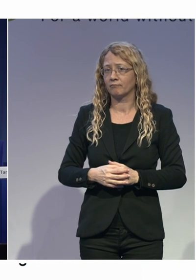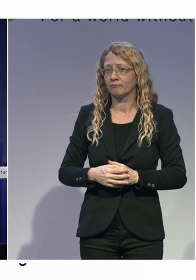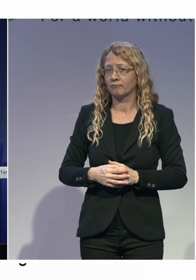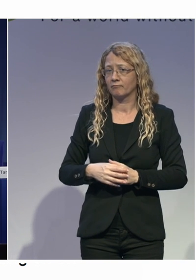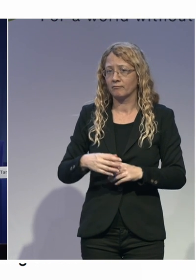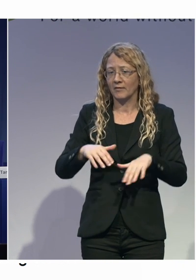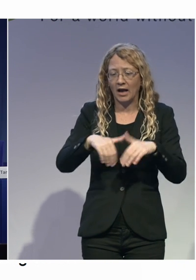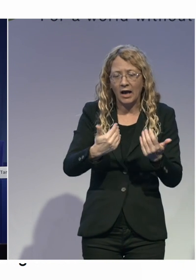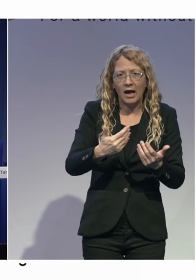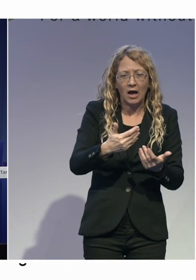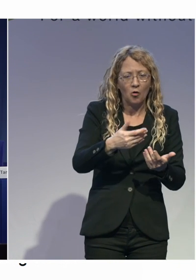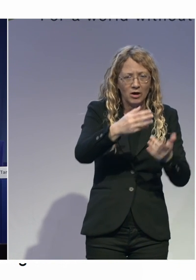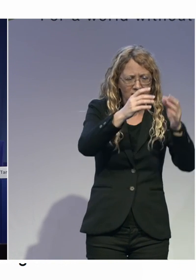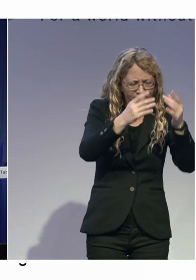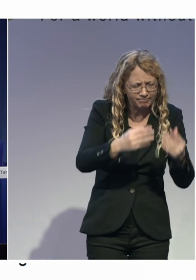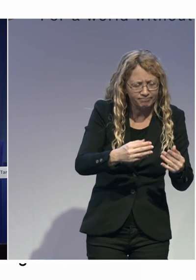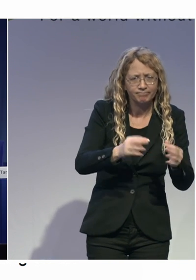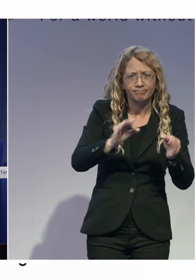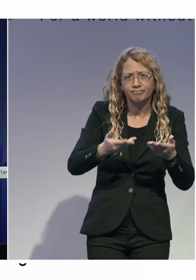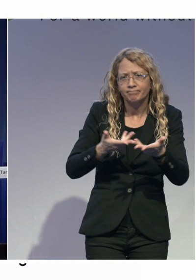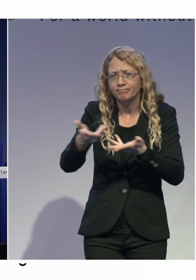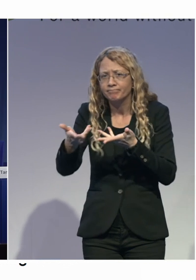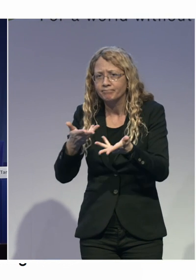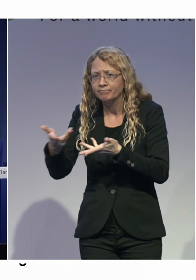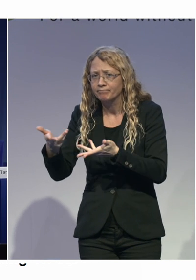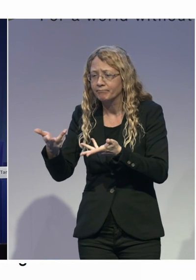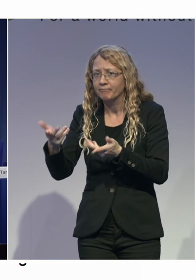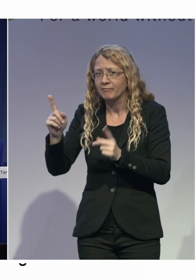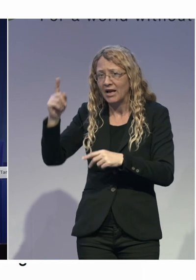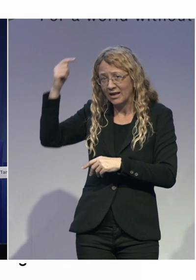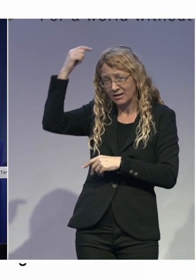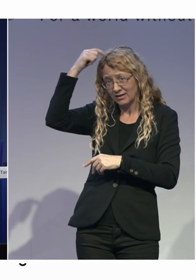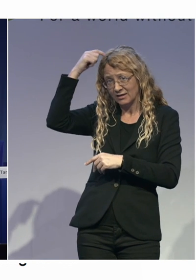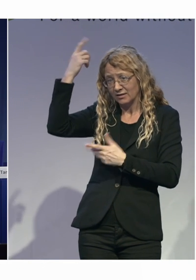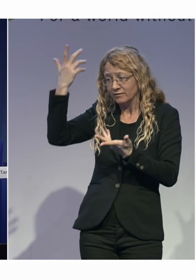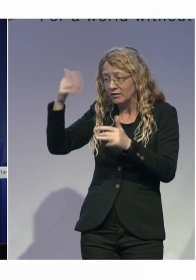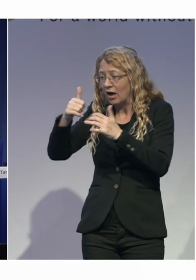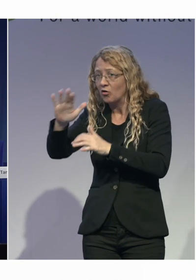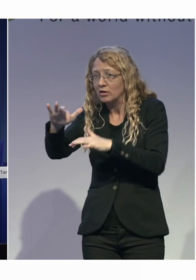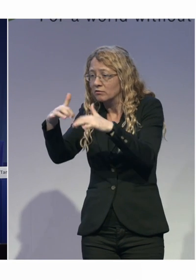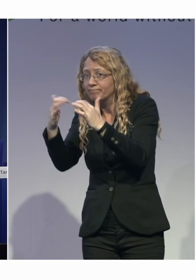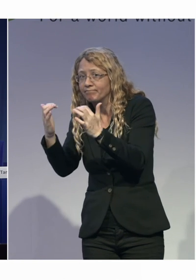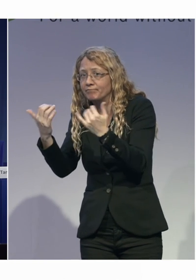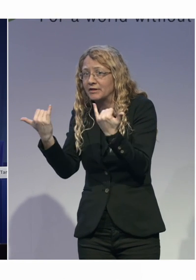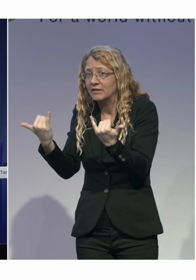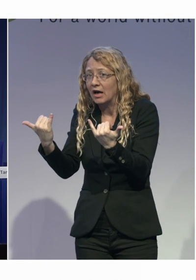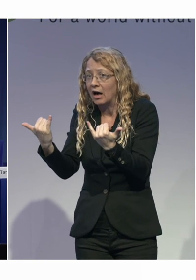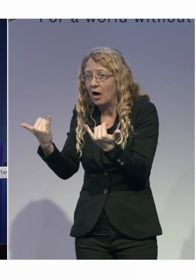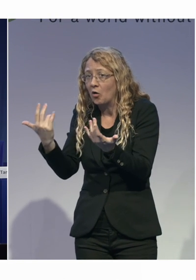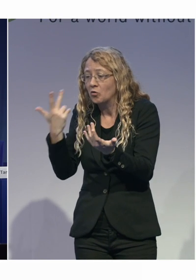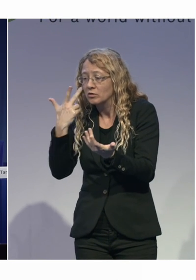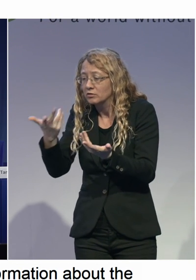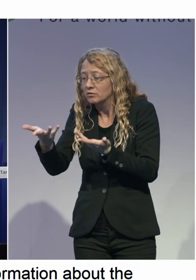state of brain, for example. So, even if you are using commodity